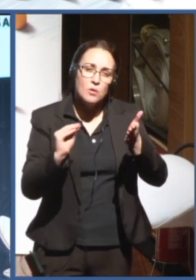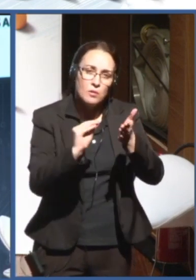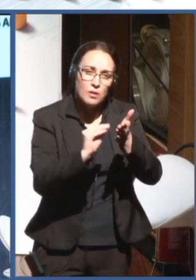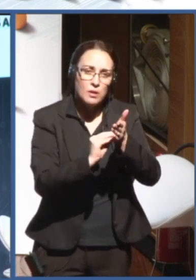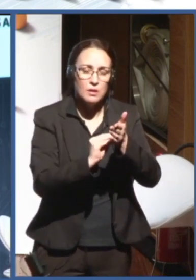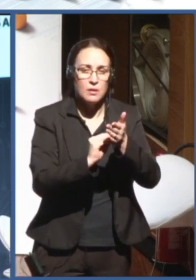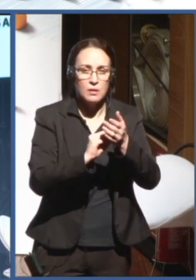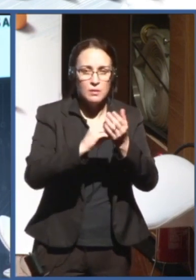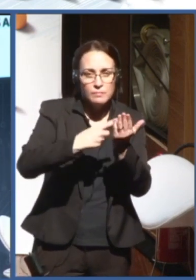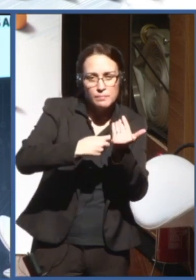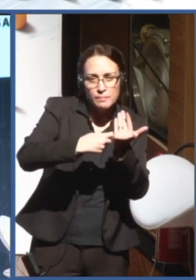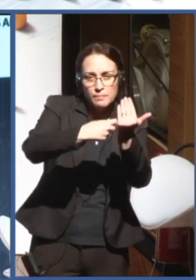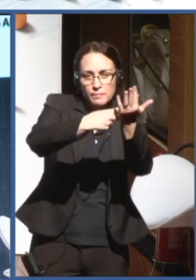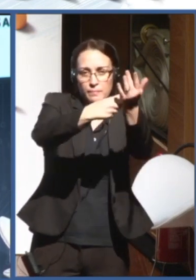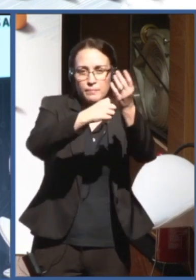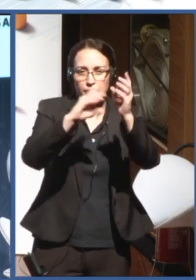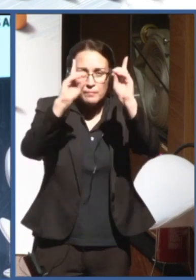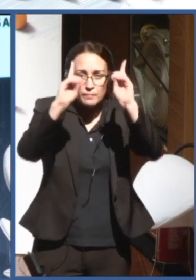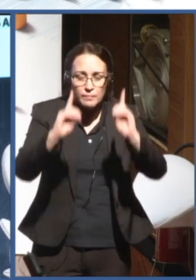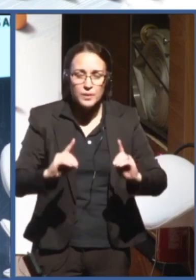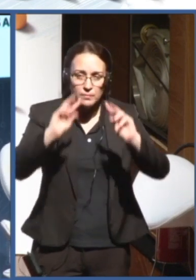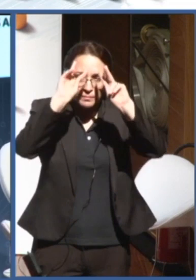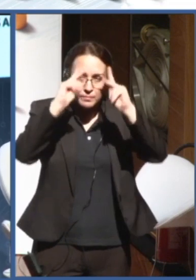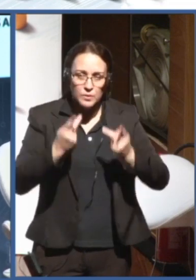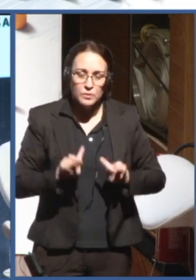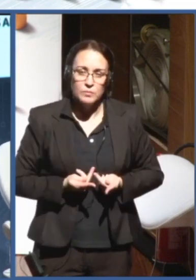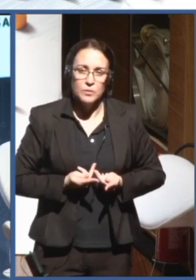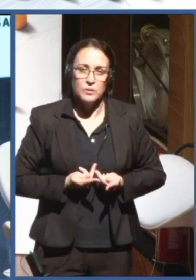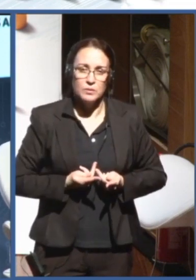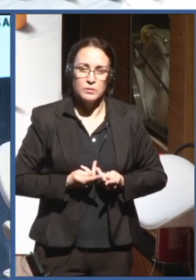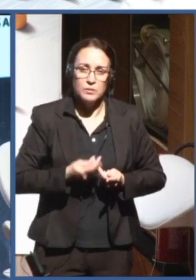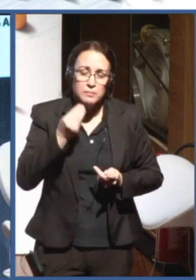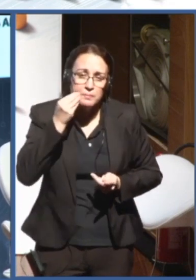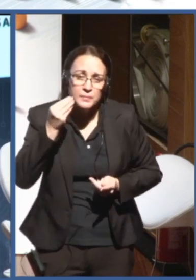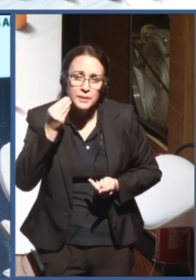and their systems around universal human rights.